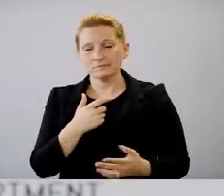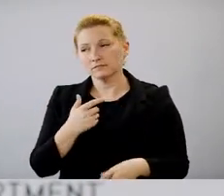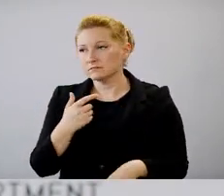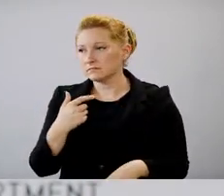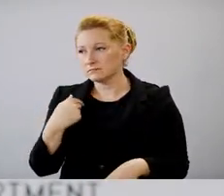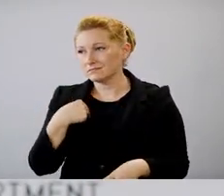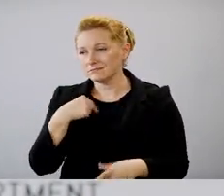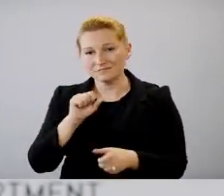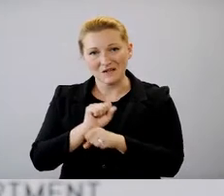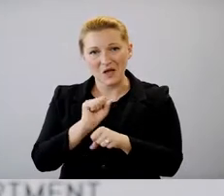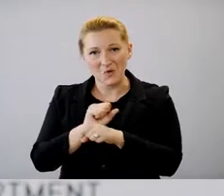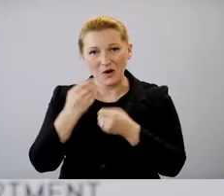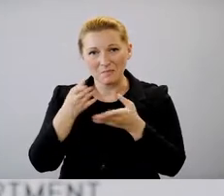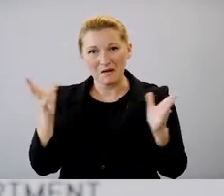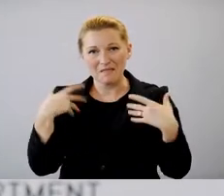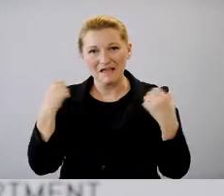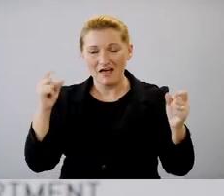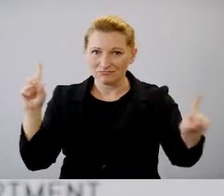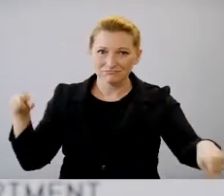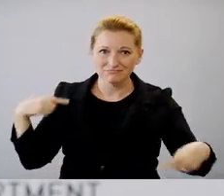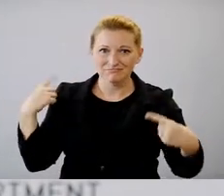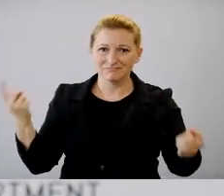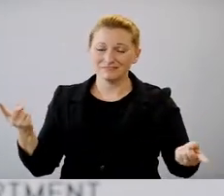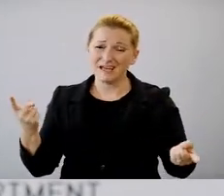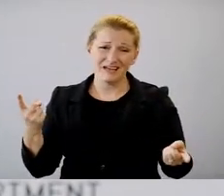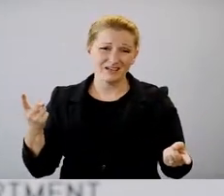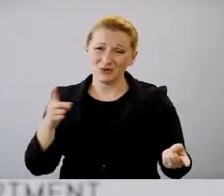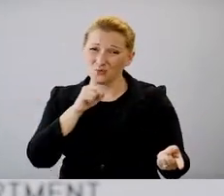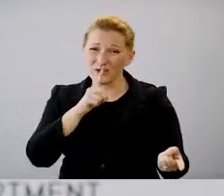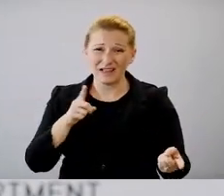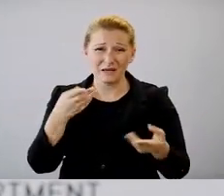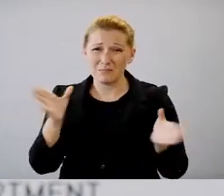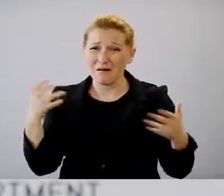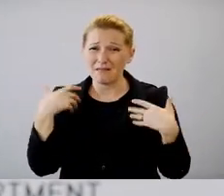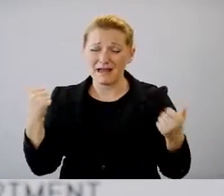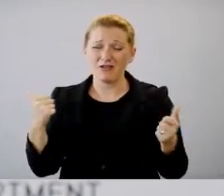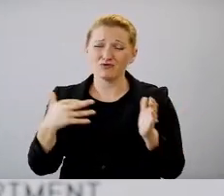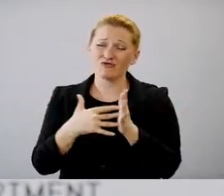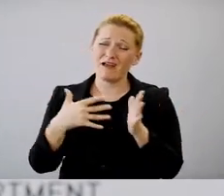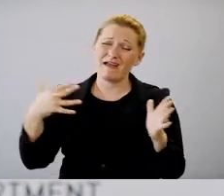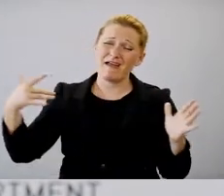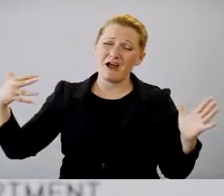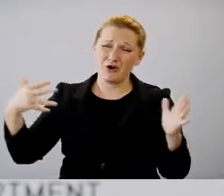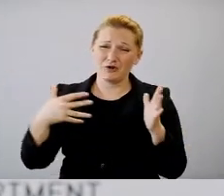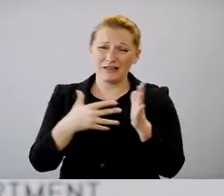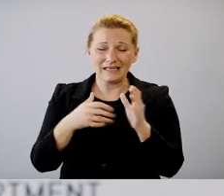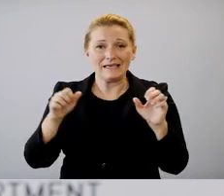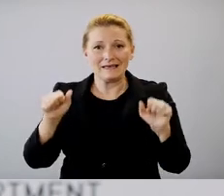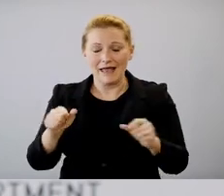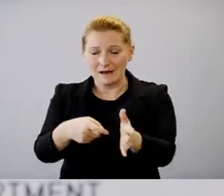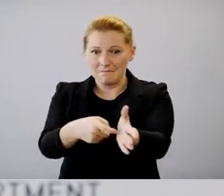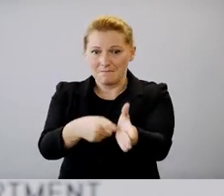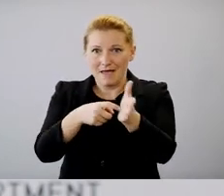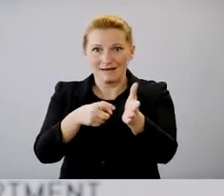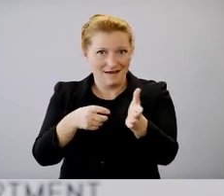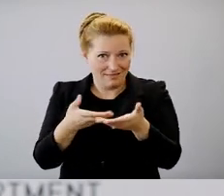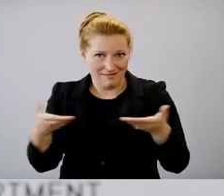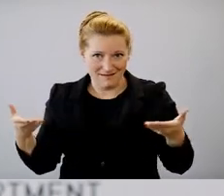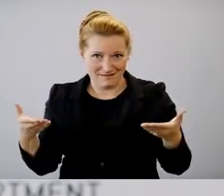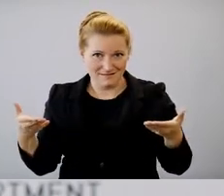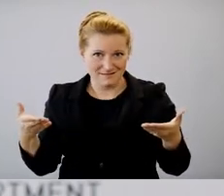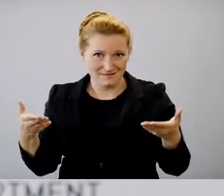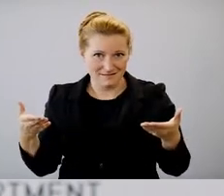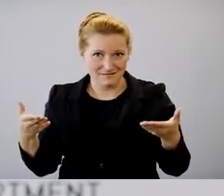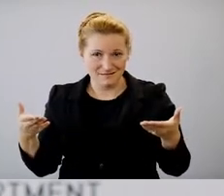for, uh, for a long time, rarely do we get to mandate, um, things. A lot of the, the mitigation strategies for a